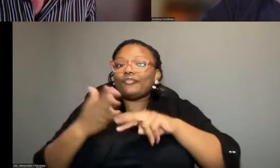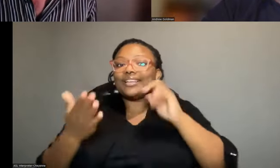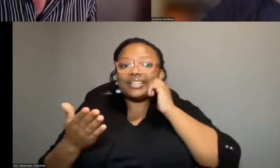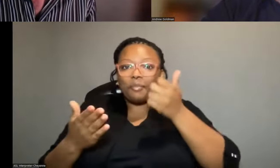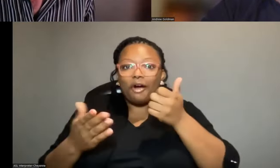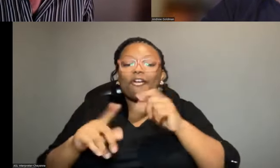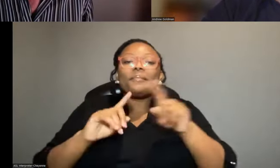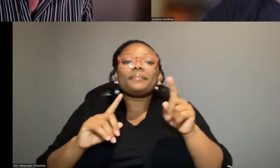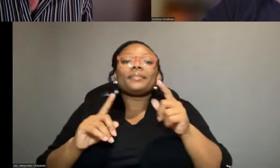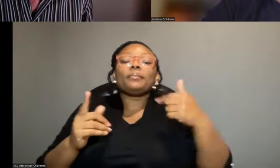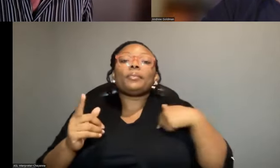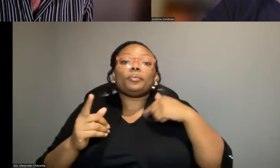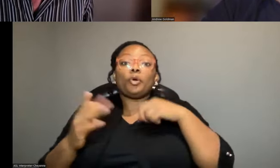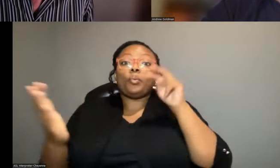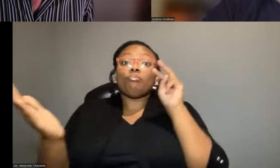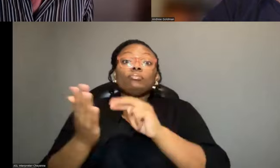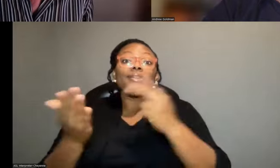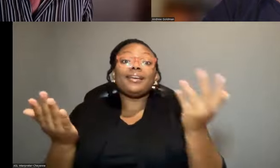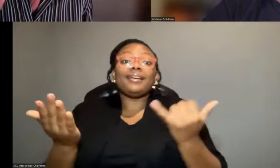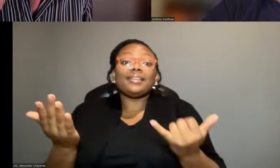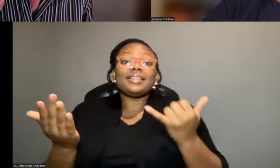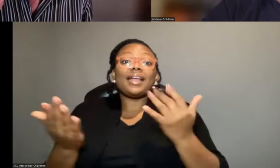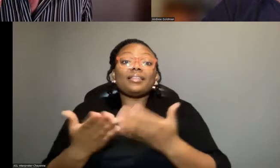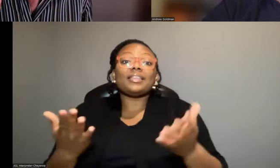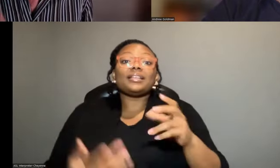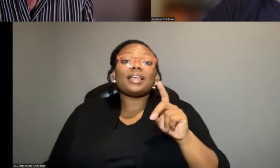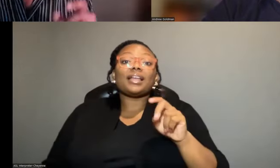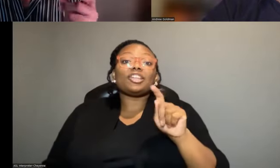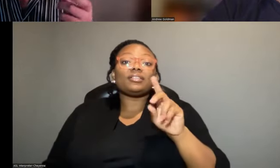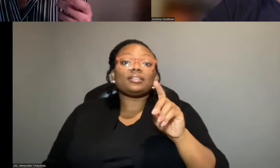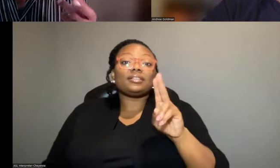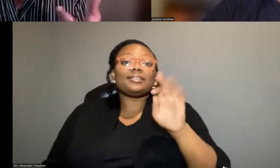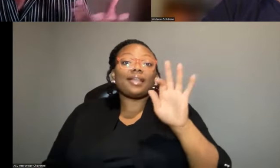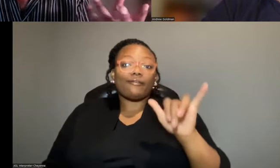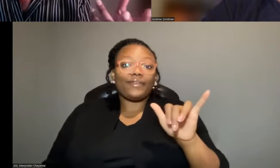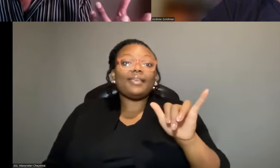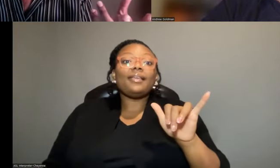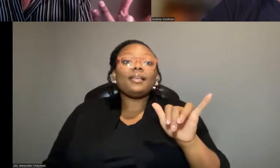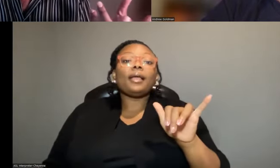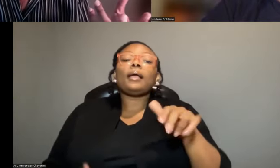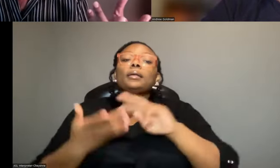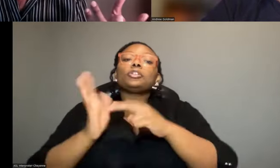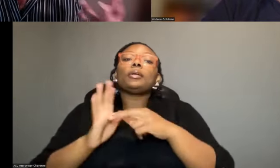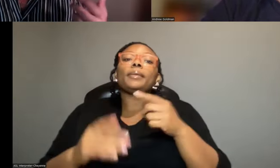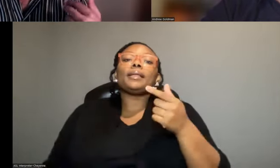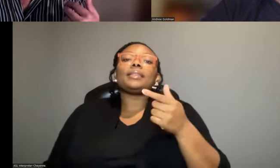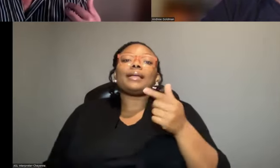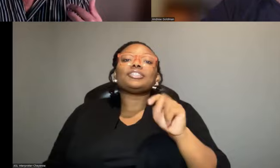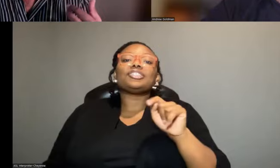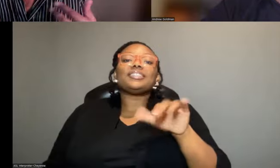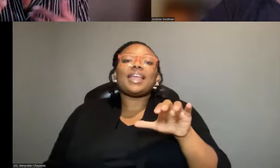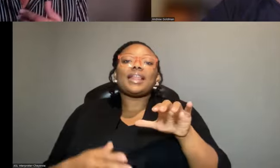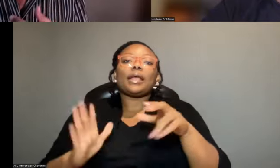But what we are looking at is things like the Duffy allele. So these are genetic markers that,